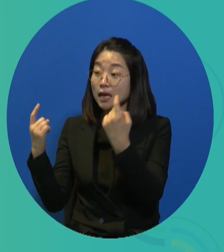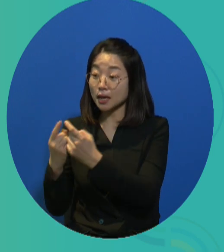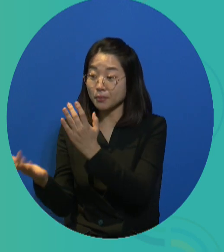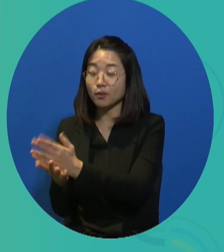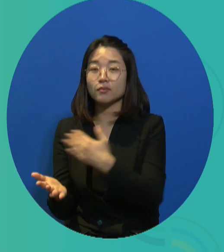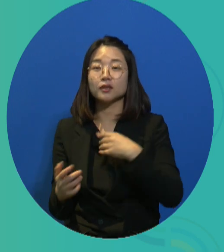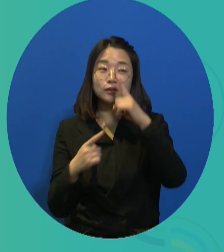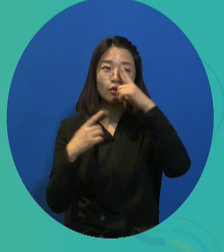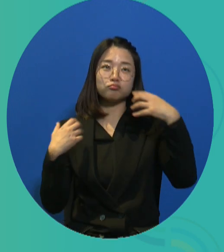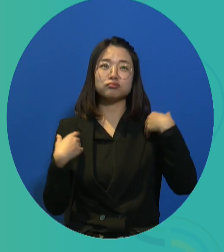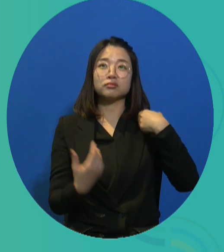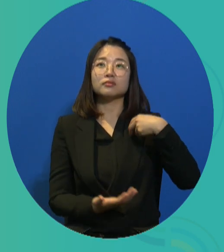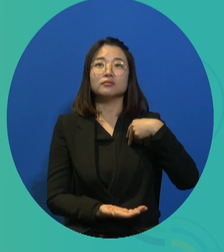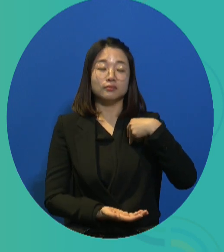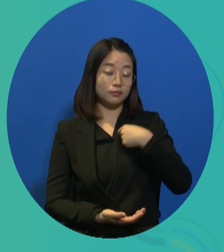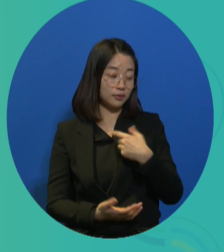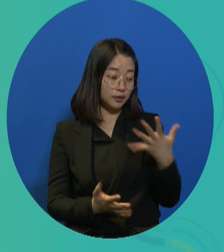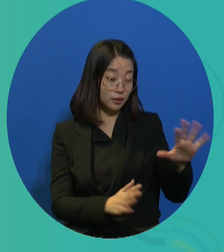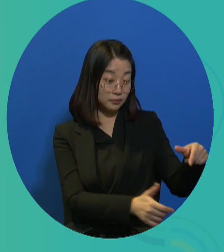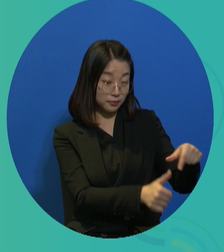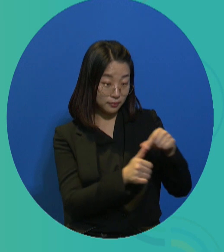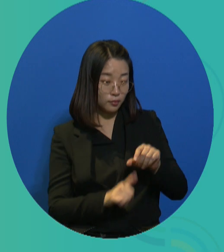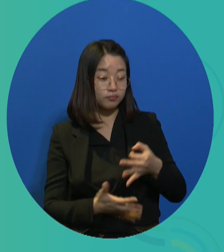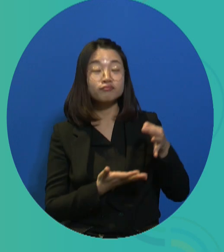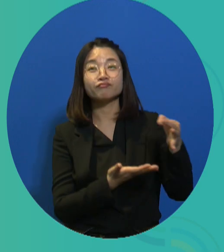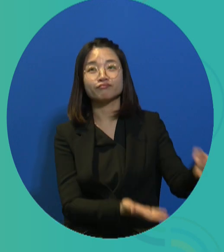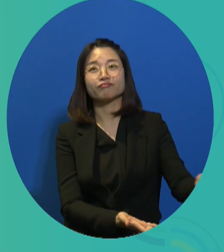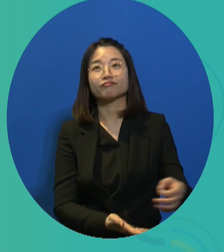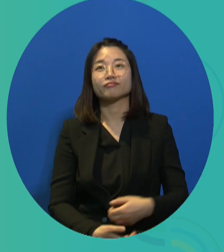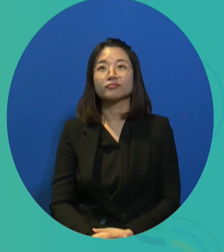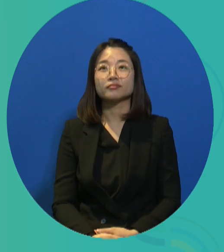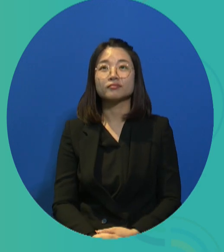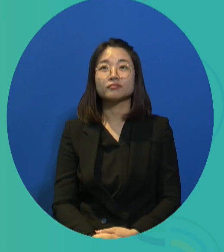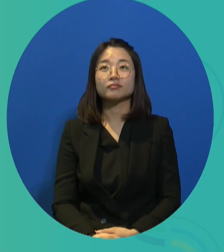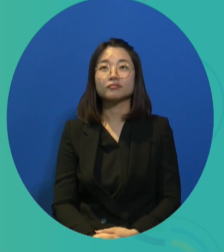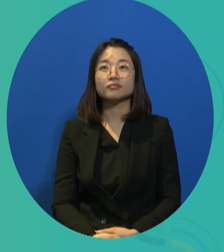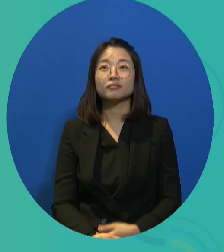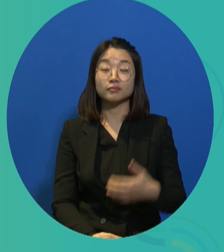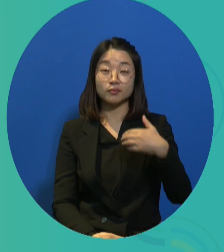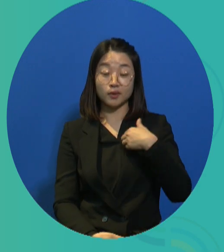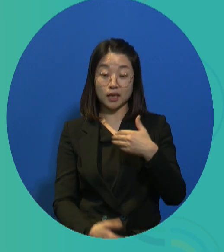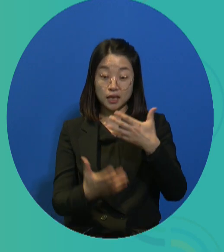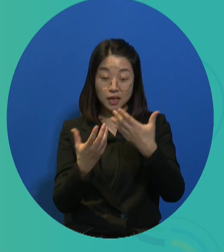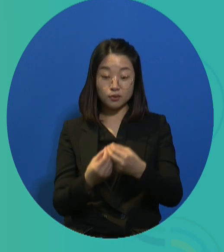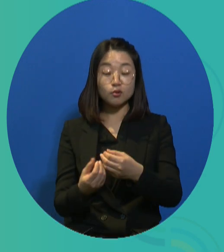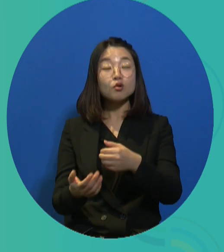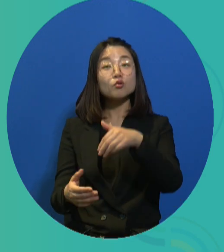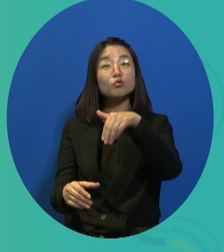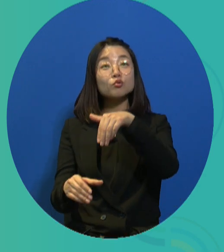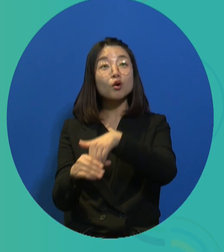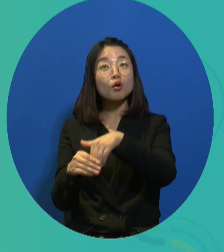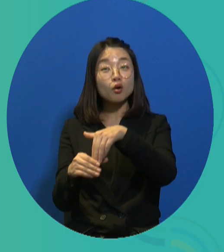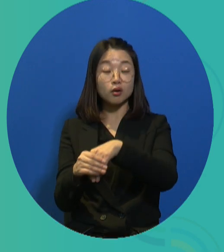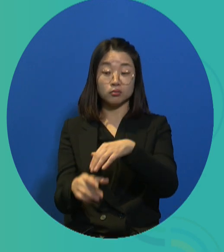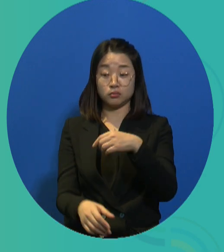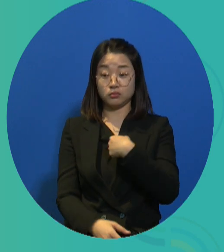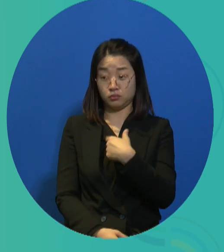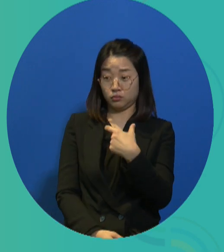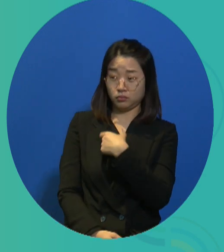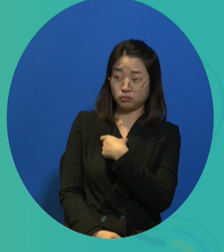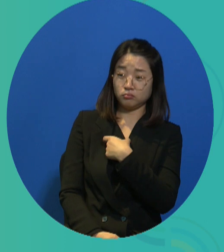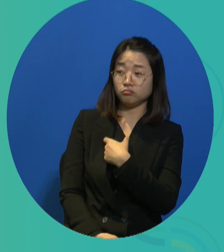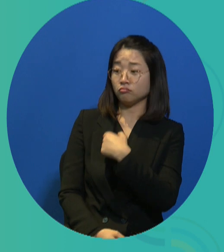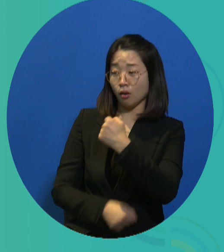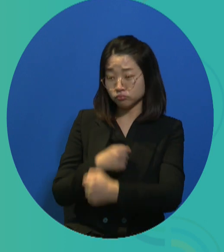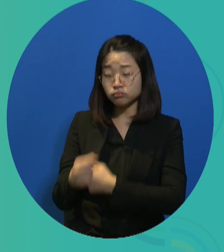We all have a right to vote, as you know. But if you say, maybe I don't want to vote, you don't have to vote. But if you want to